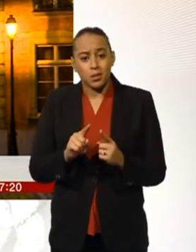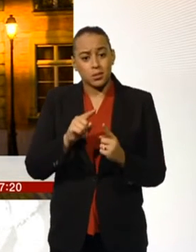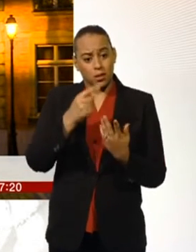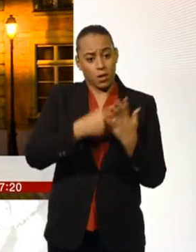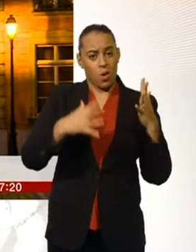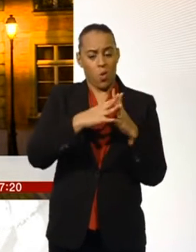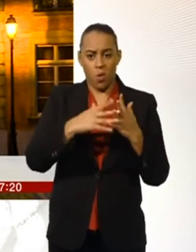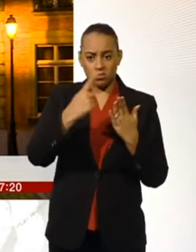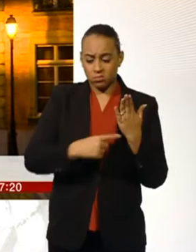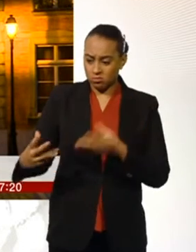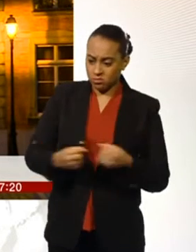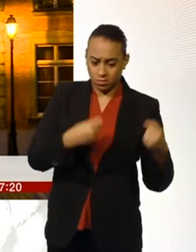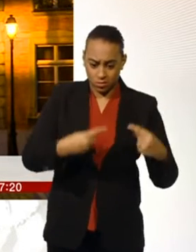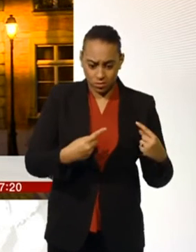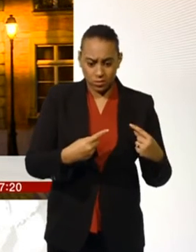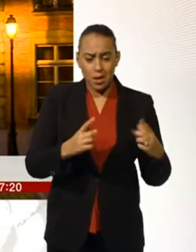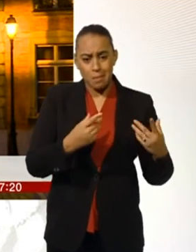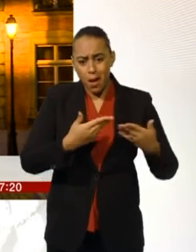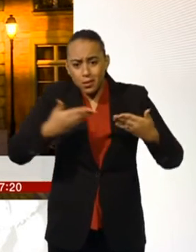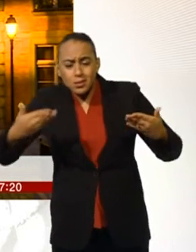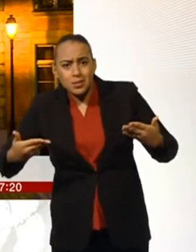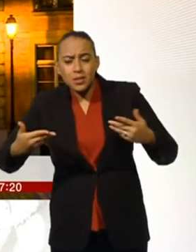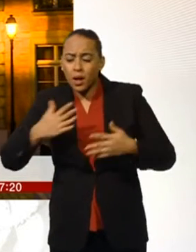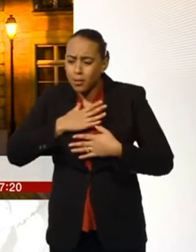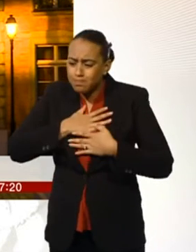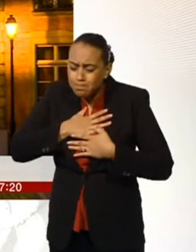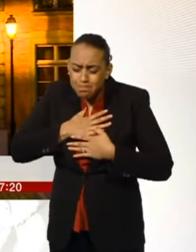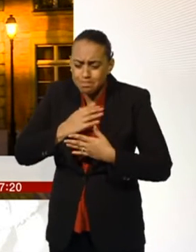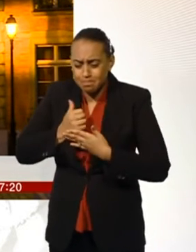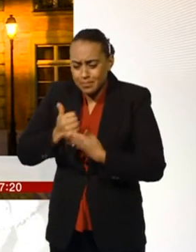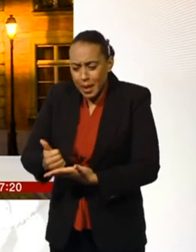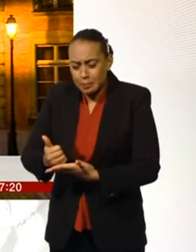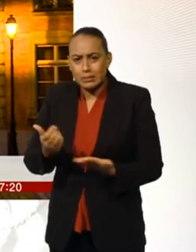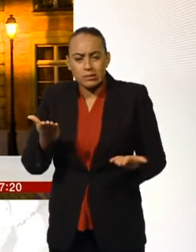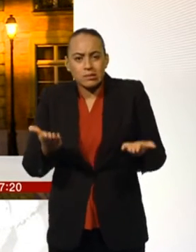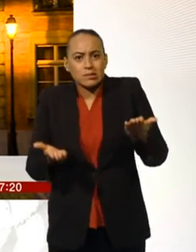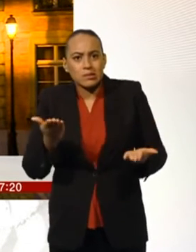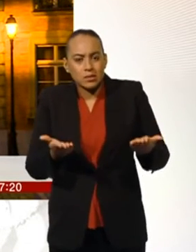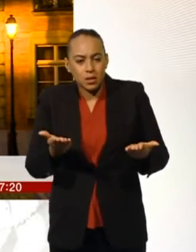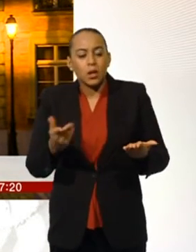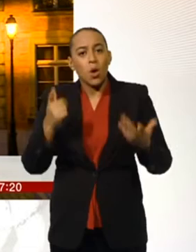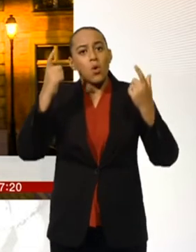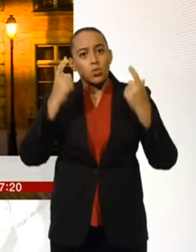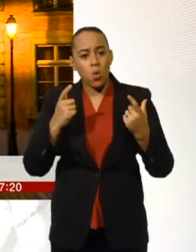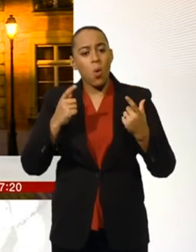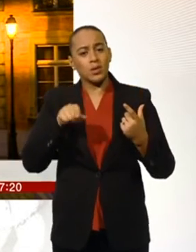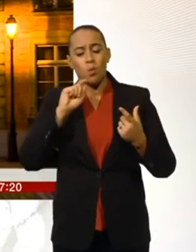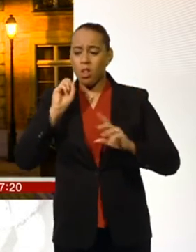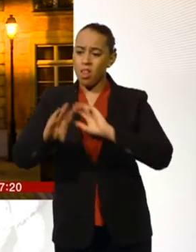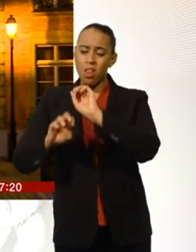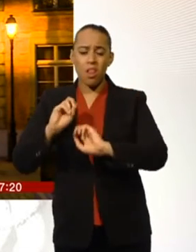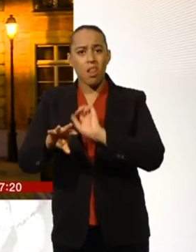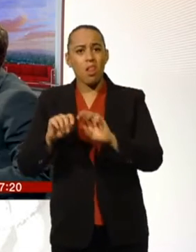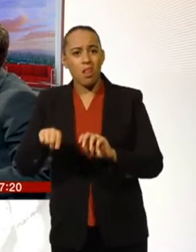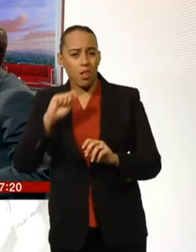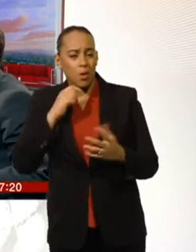he's been charged with something that he's fully admitted and that needs to be heard in court. And he's prepared for that. What are your fears